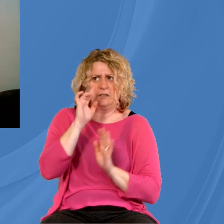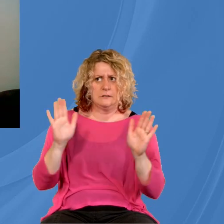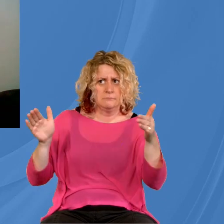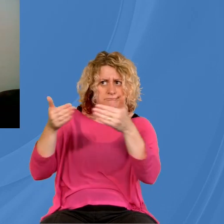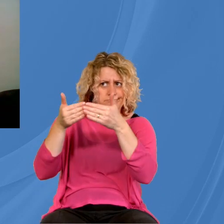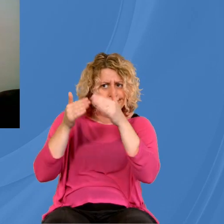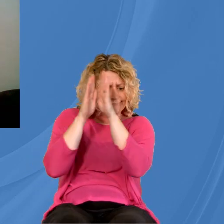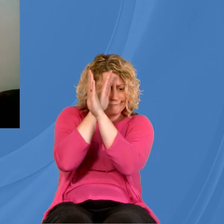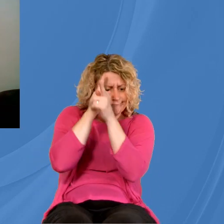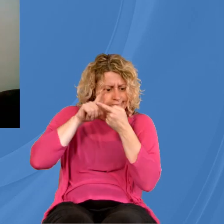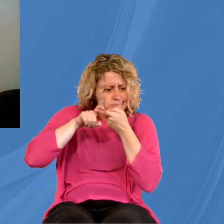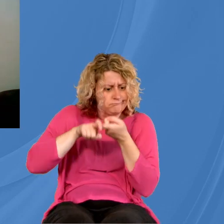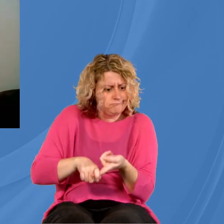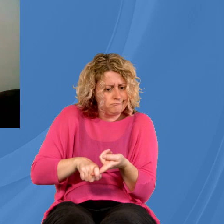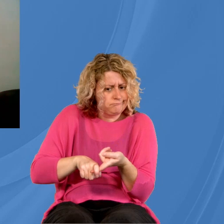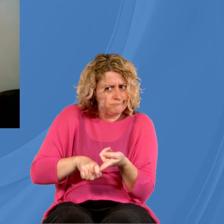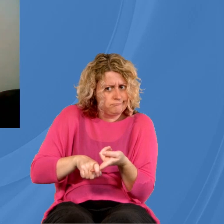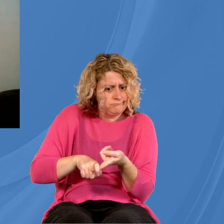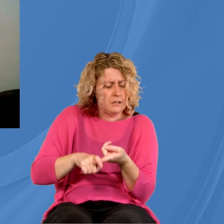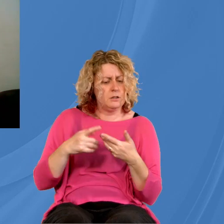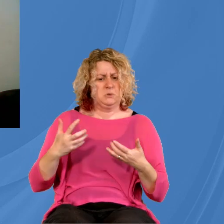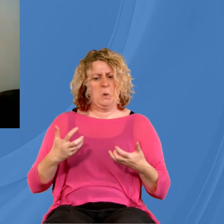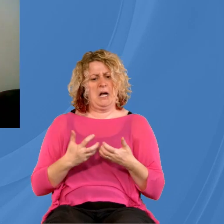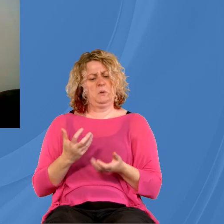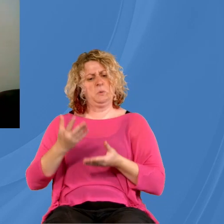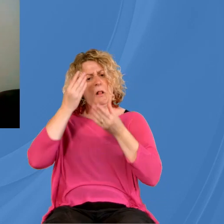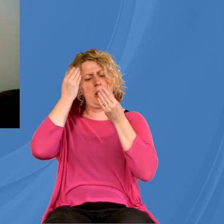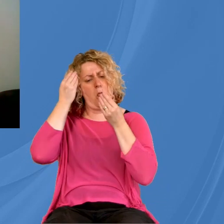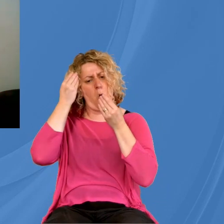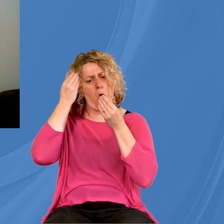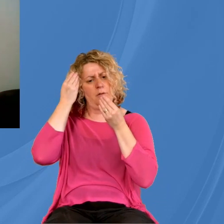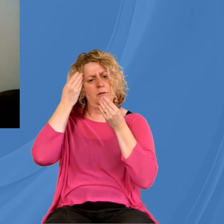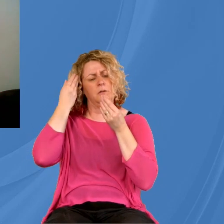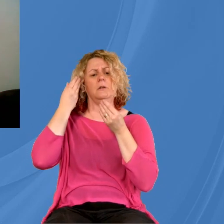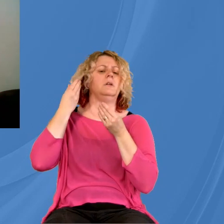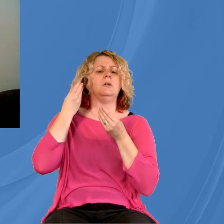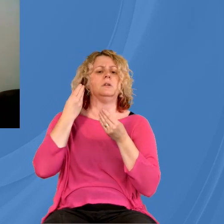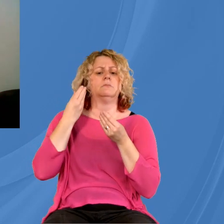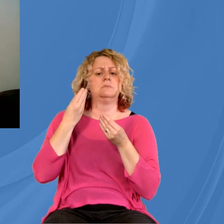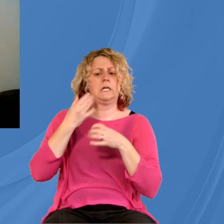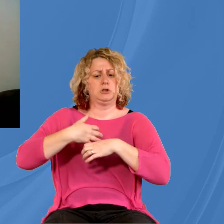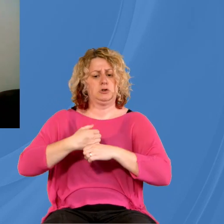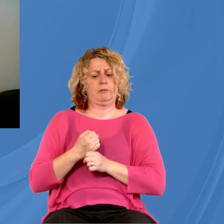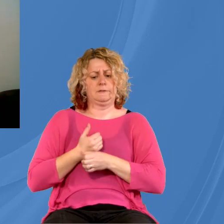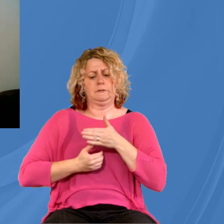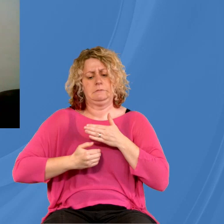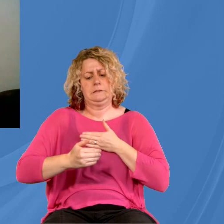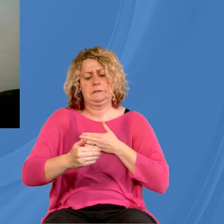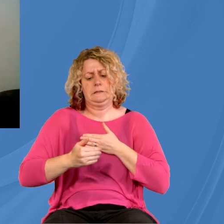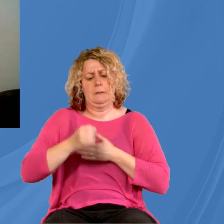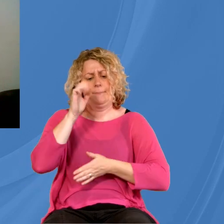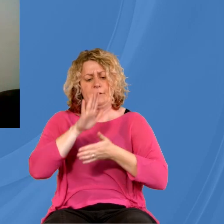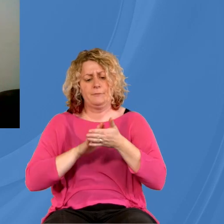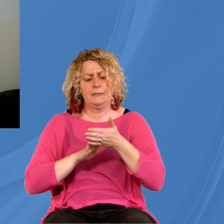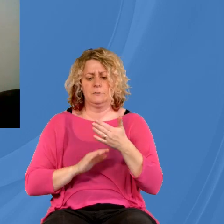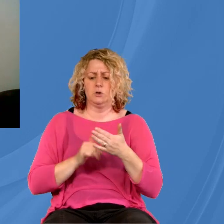and put up the protective barriers. How do we learn the discipline of learning from those times and growing as Christians?